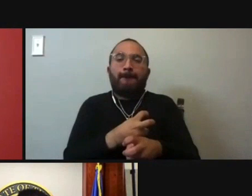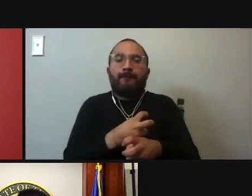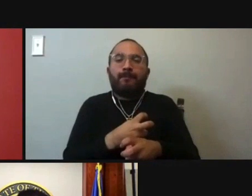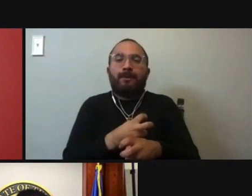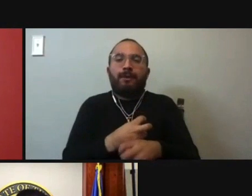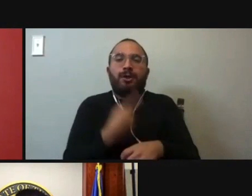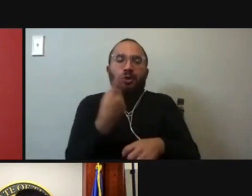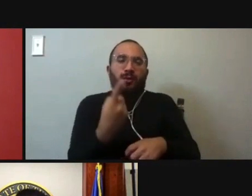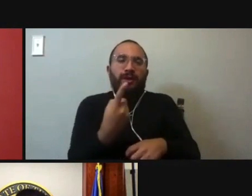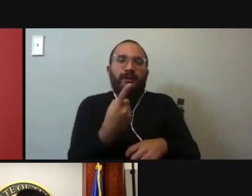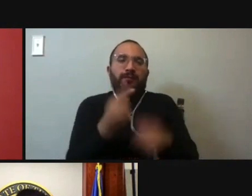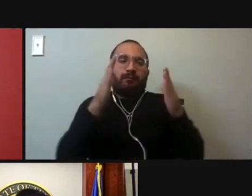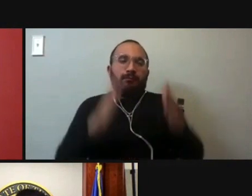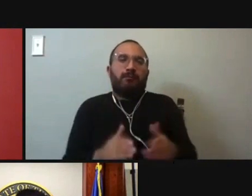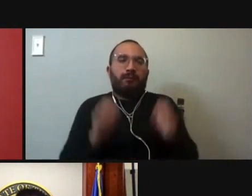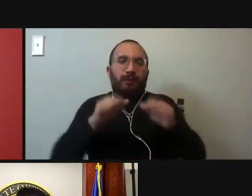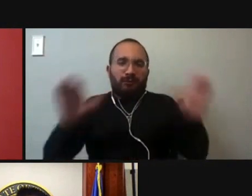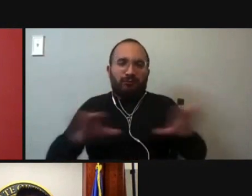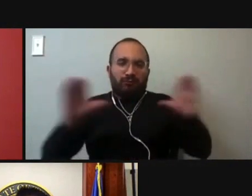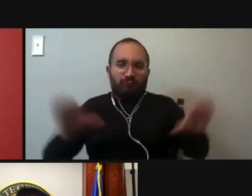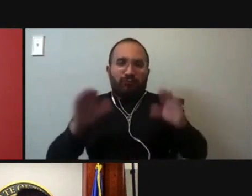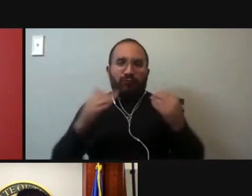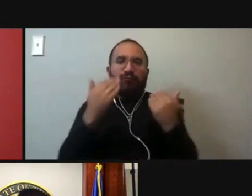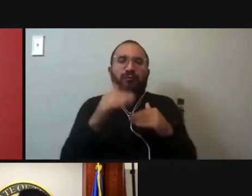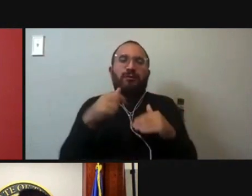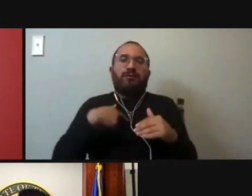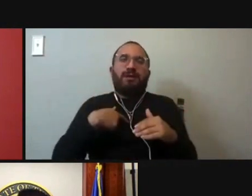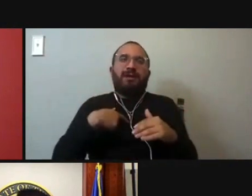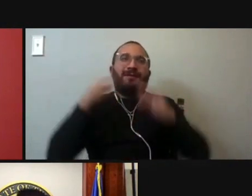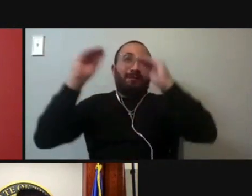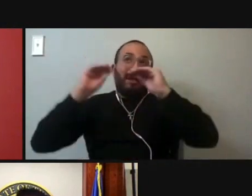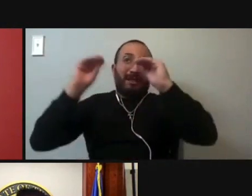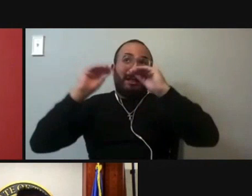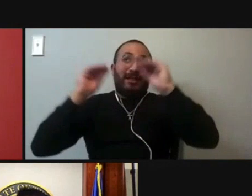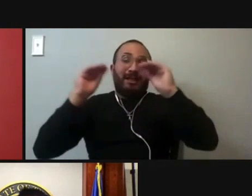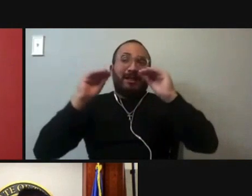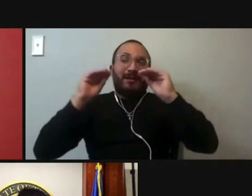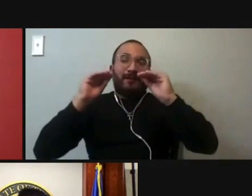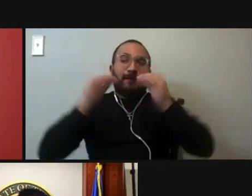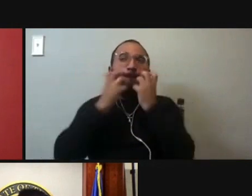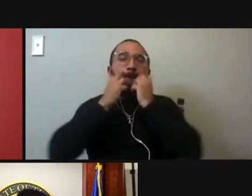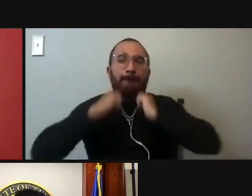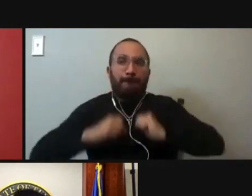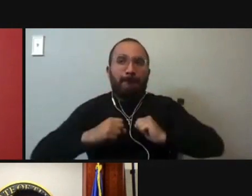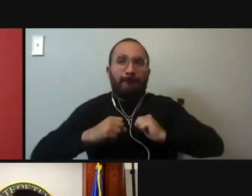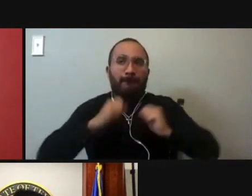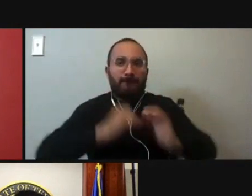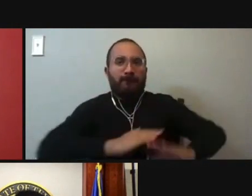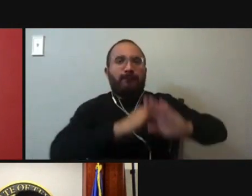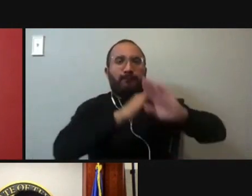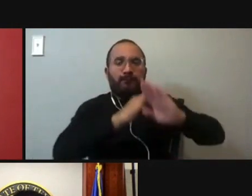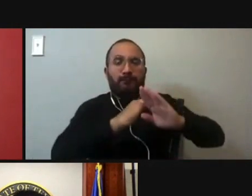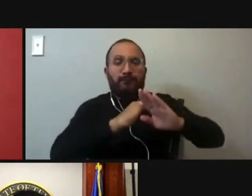only do is what what I've been taught, right to to preserve, protect and defend those